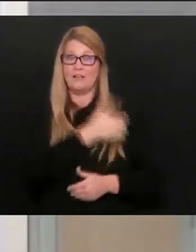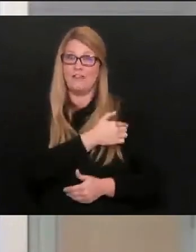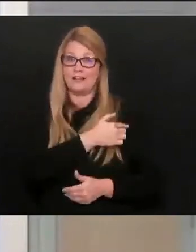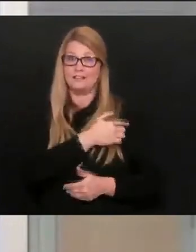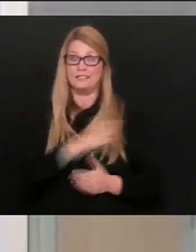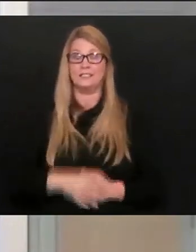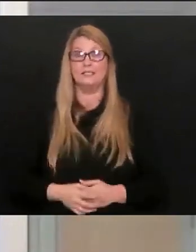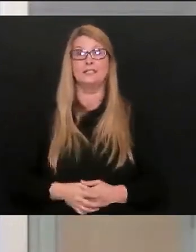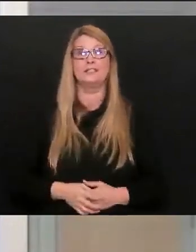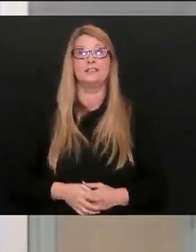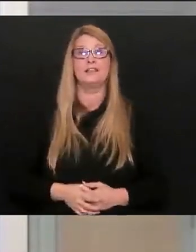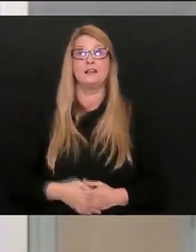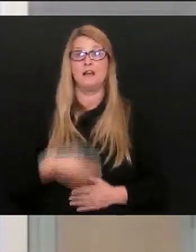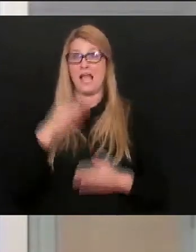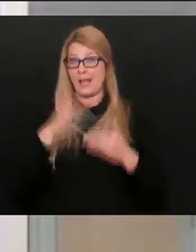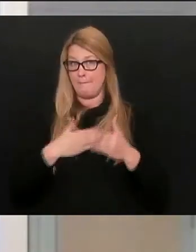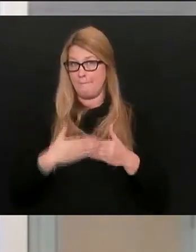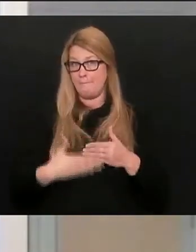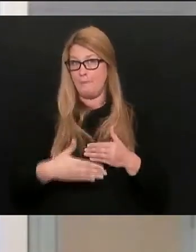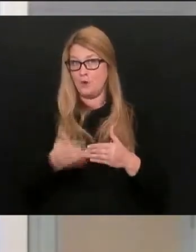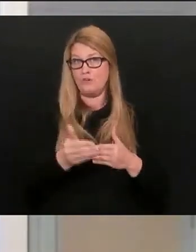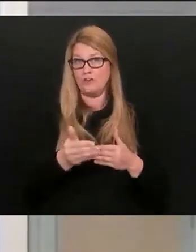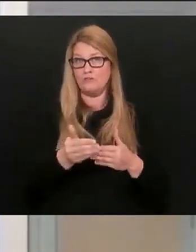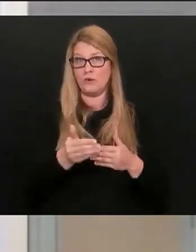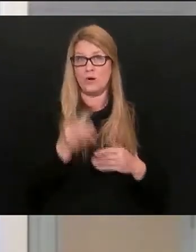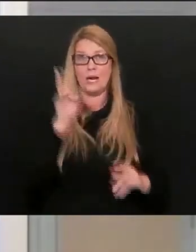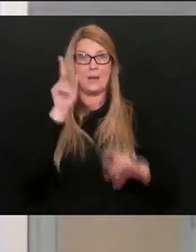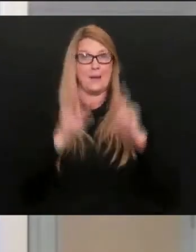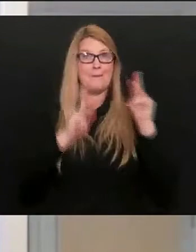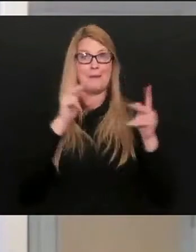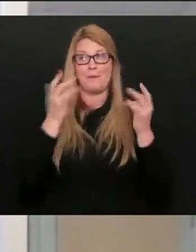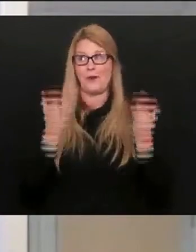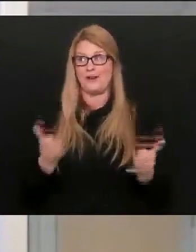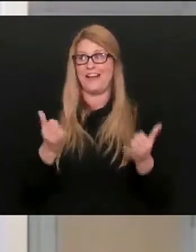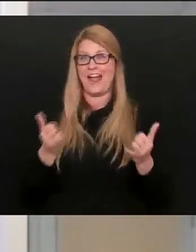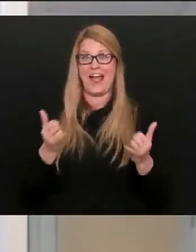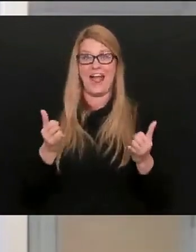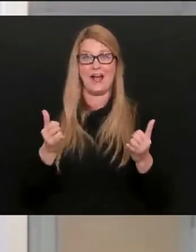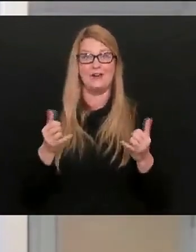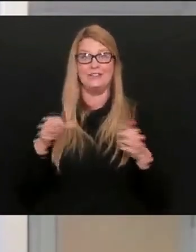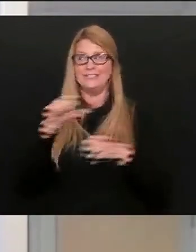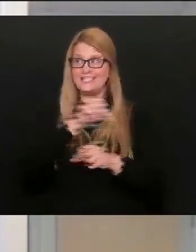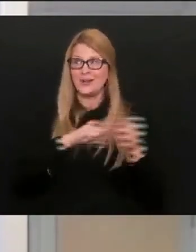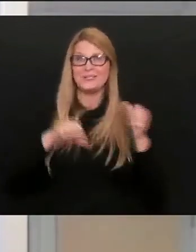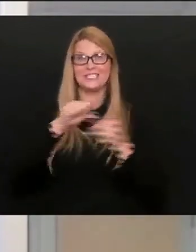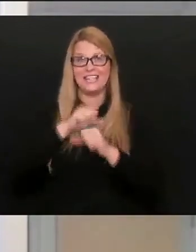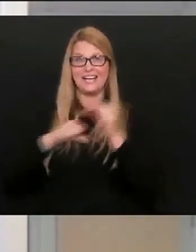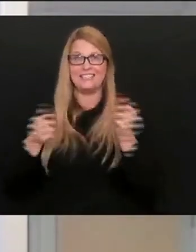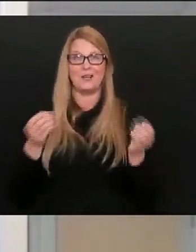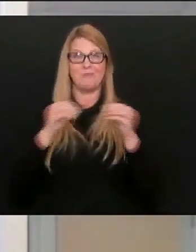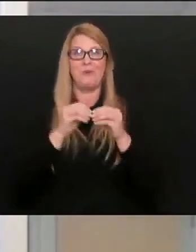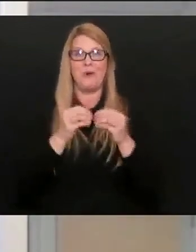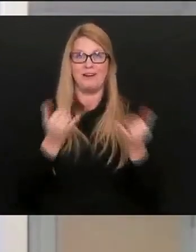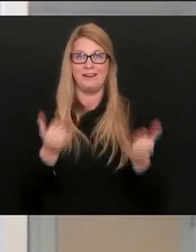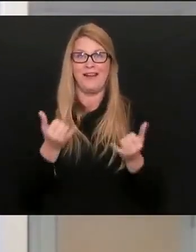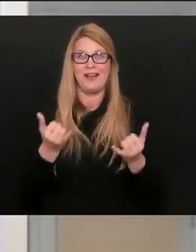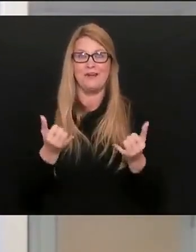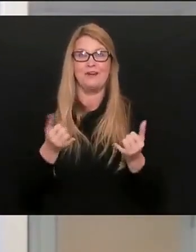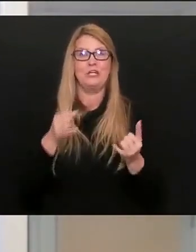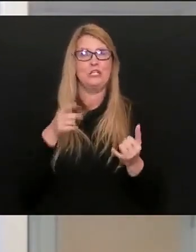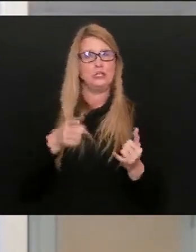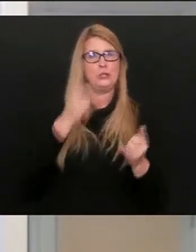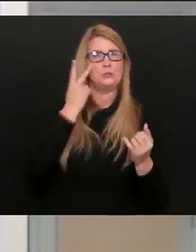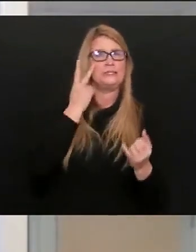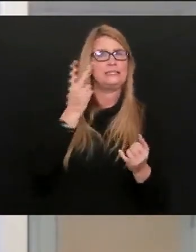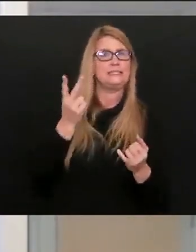move forward and people are starting to come out, socialize more and things like that, do you anticipate